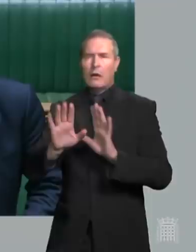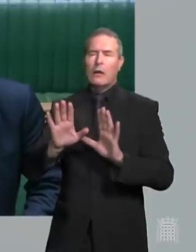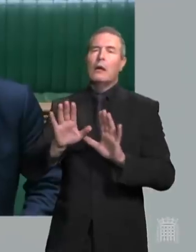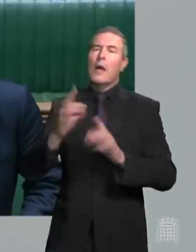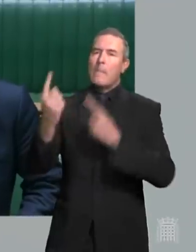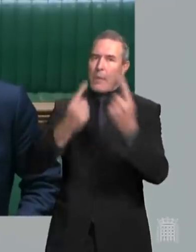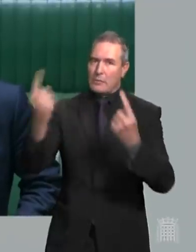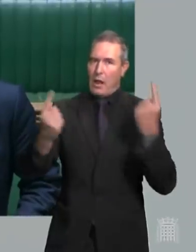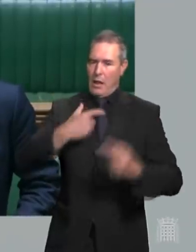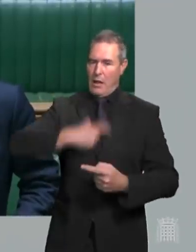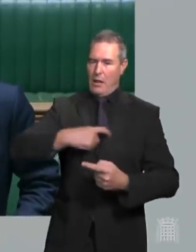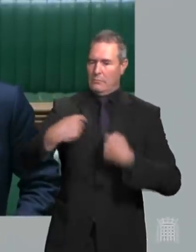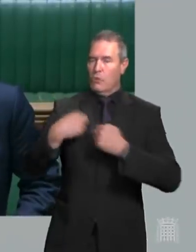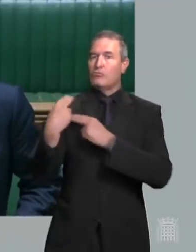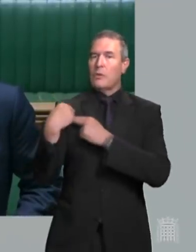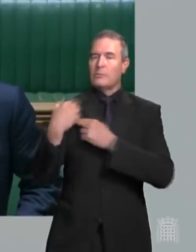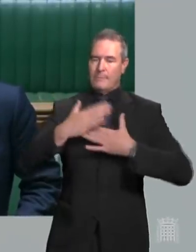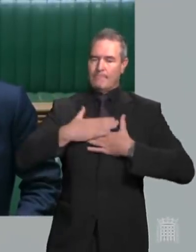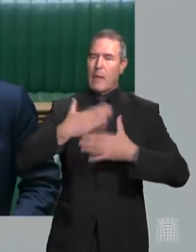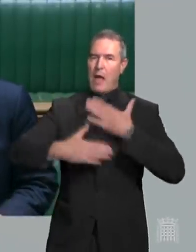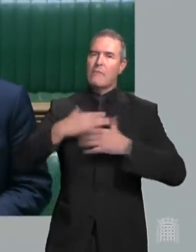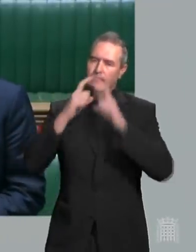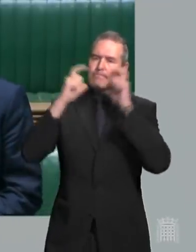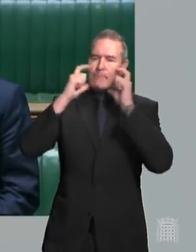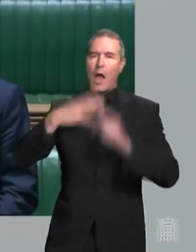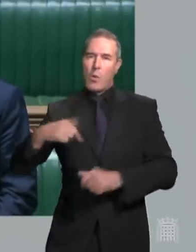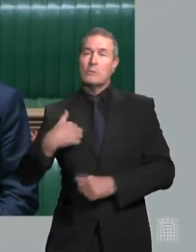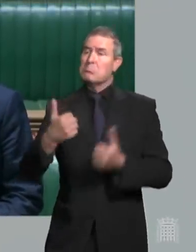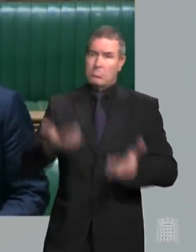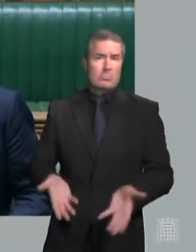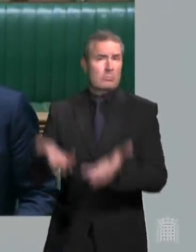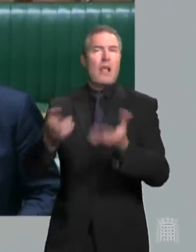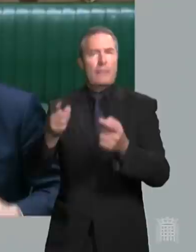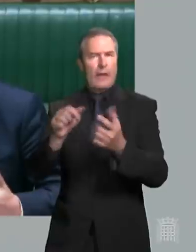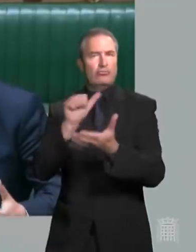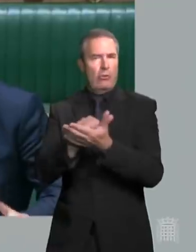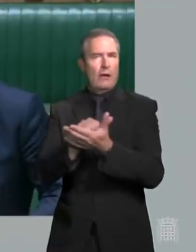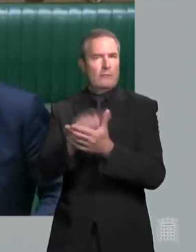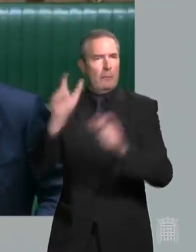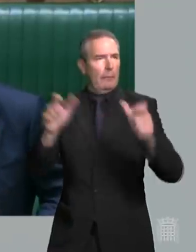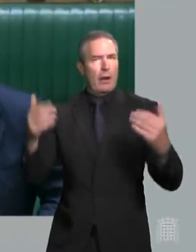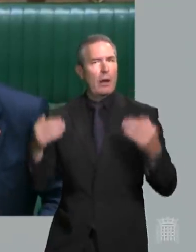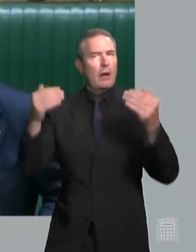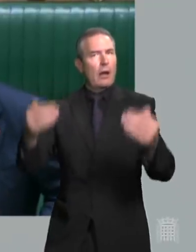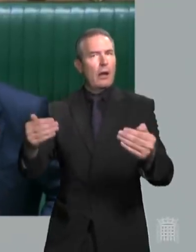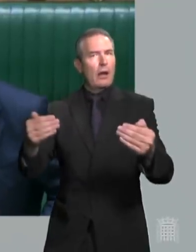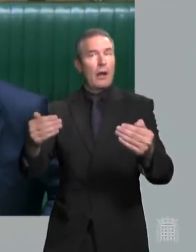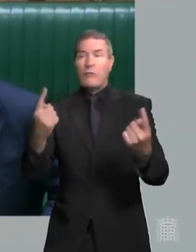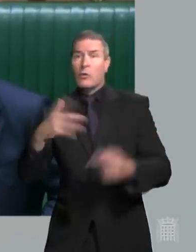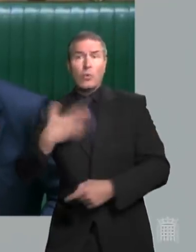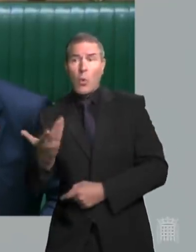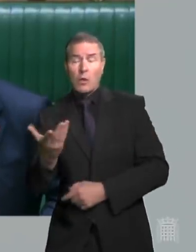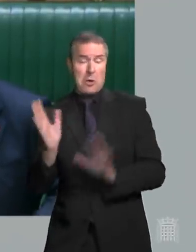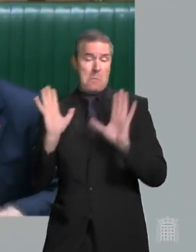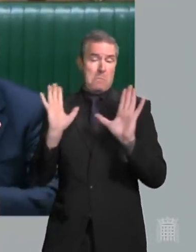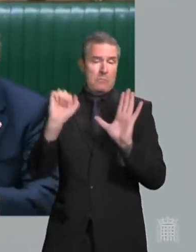personal responsibility for their actions. And that is the right way forward, Mr Speaker. I must say that if really that is the